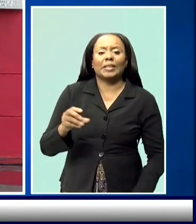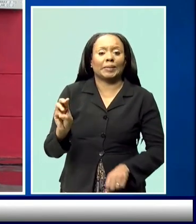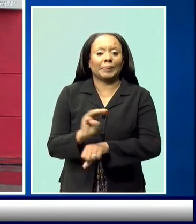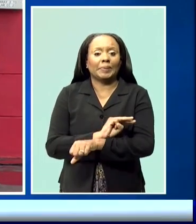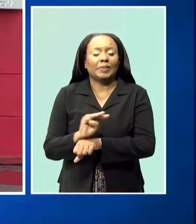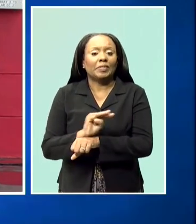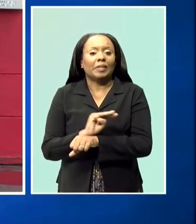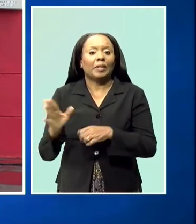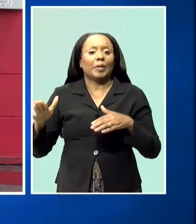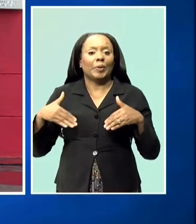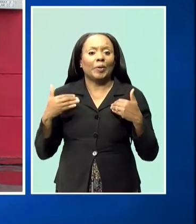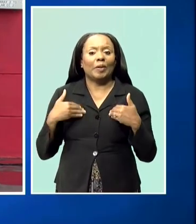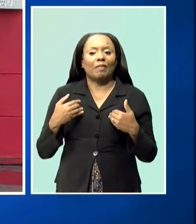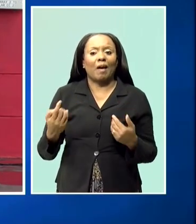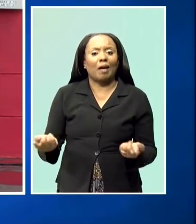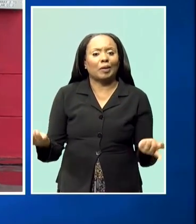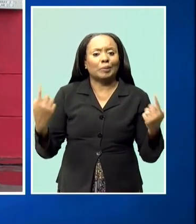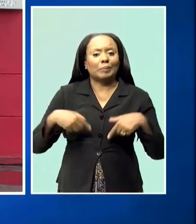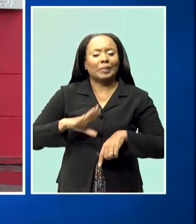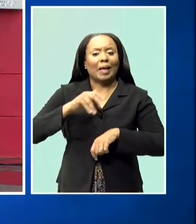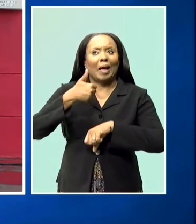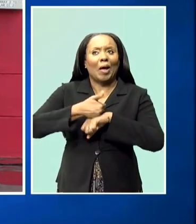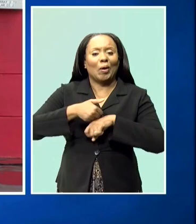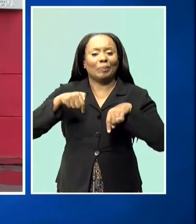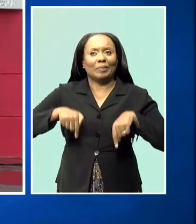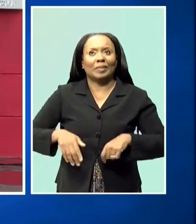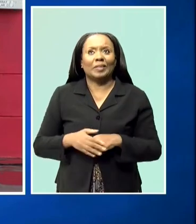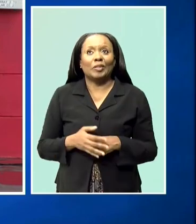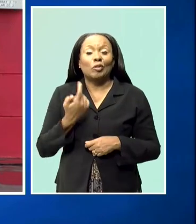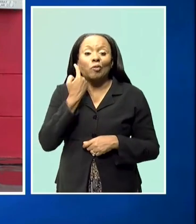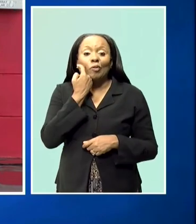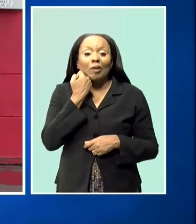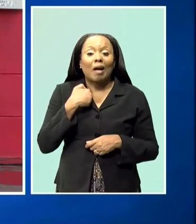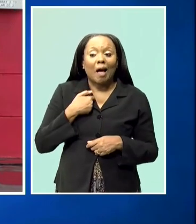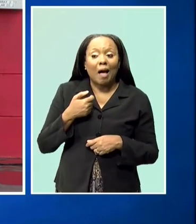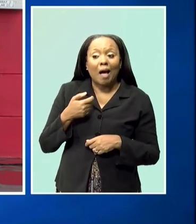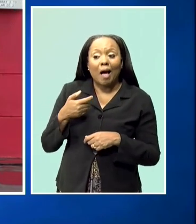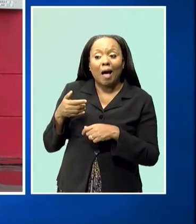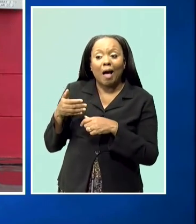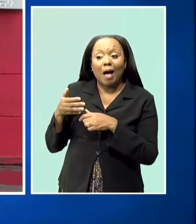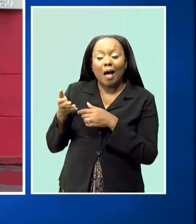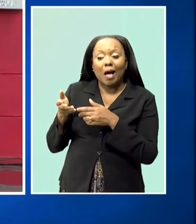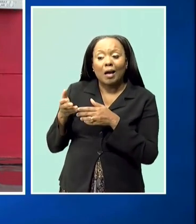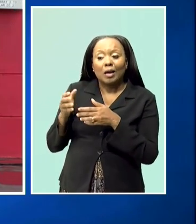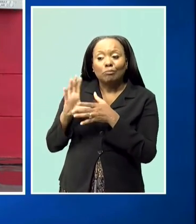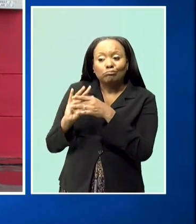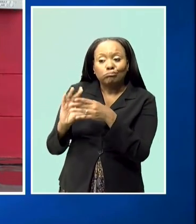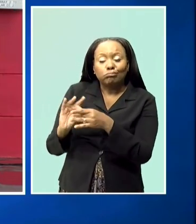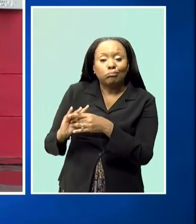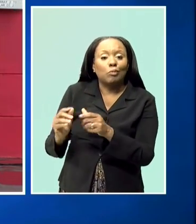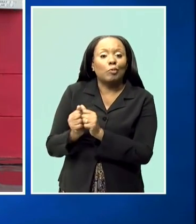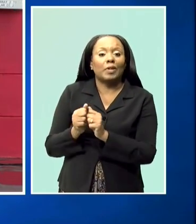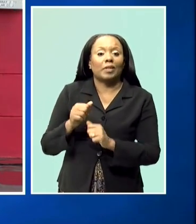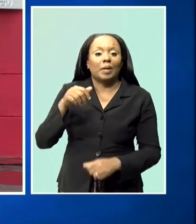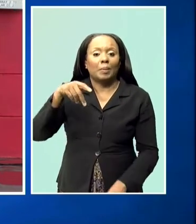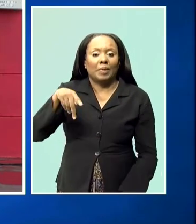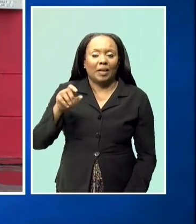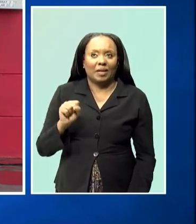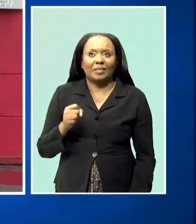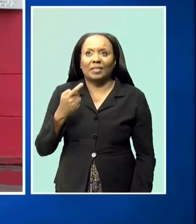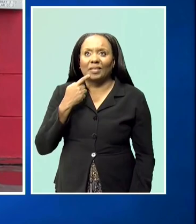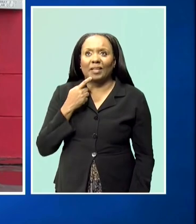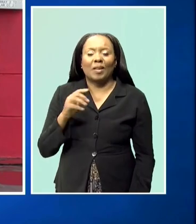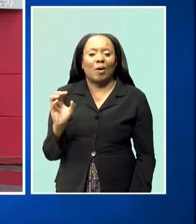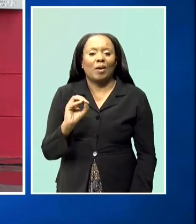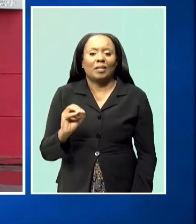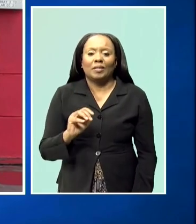Oystins. I just had a few words with P.S. she told me that this was one of the choice places